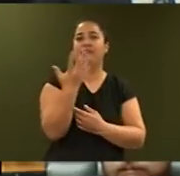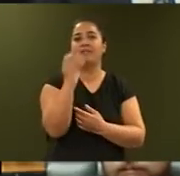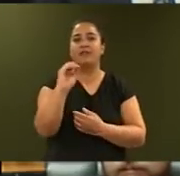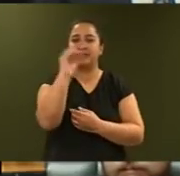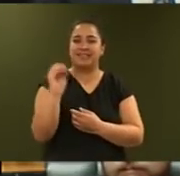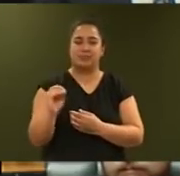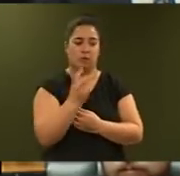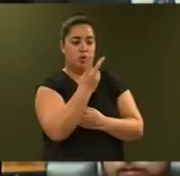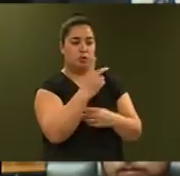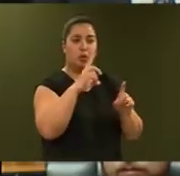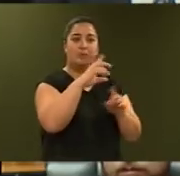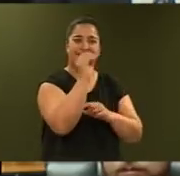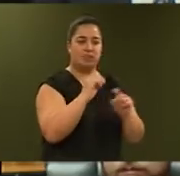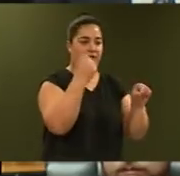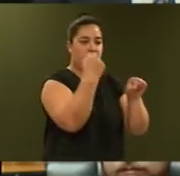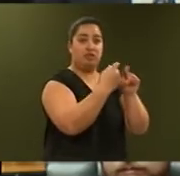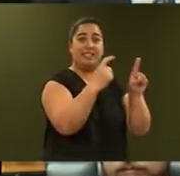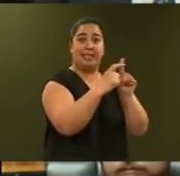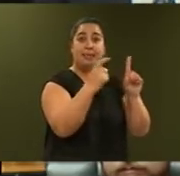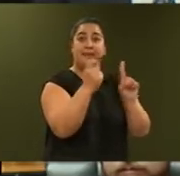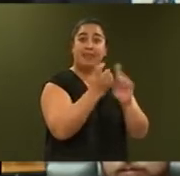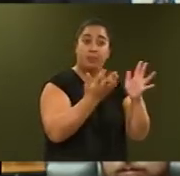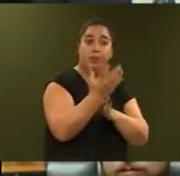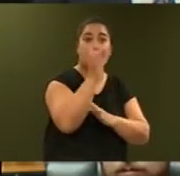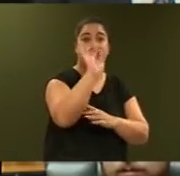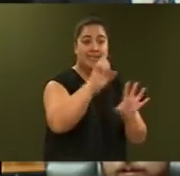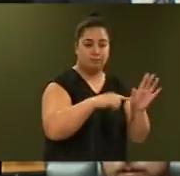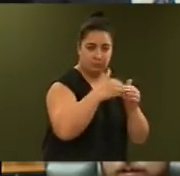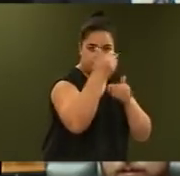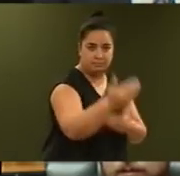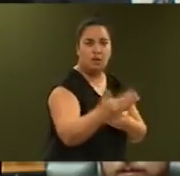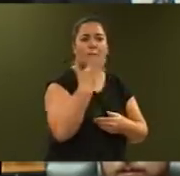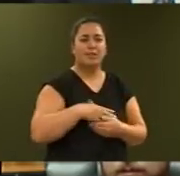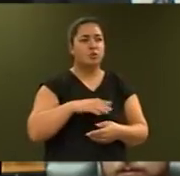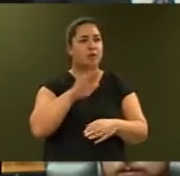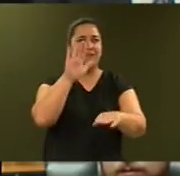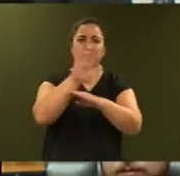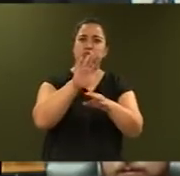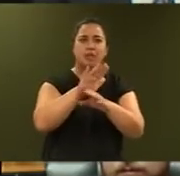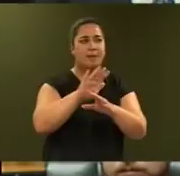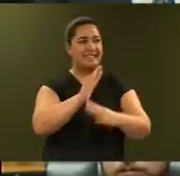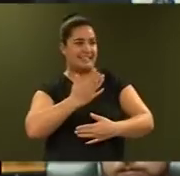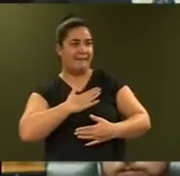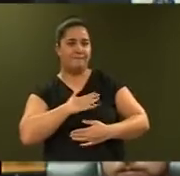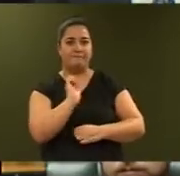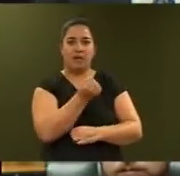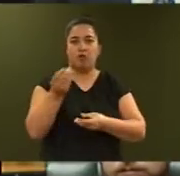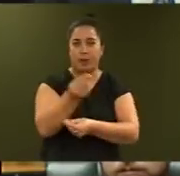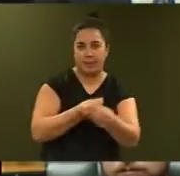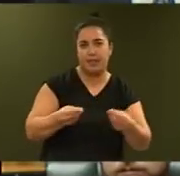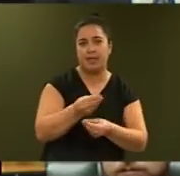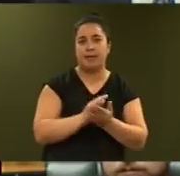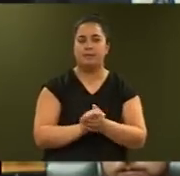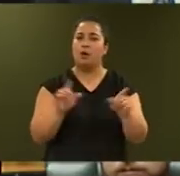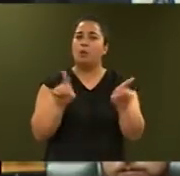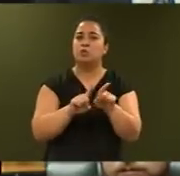% of GDP inside 10 years. This is about future-proofing our economy. We are also building on Labour's Future